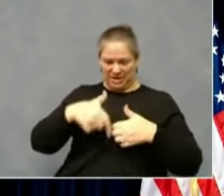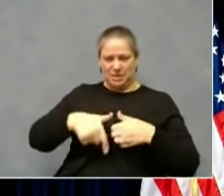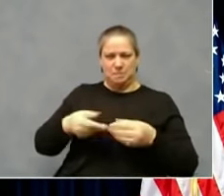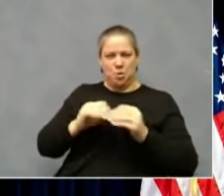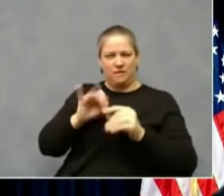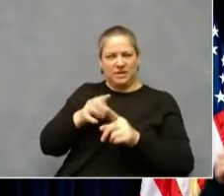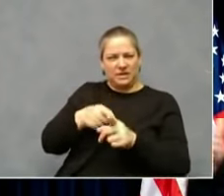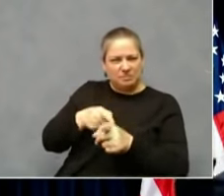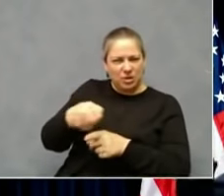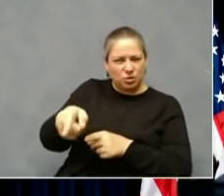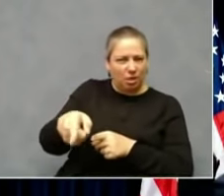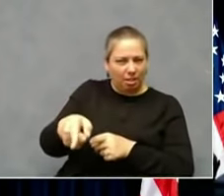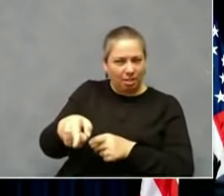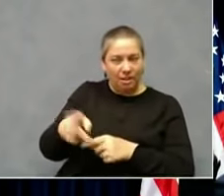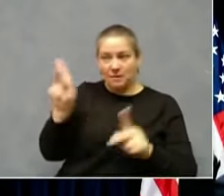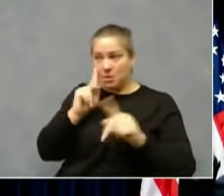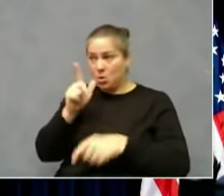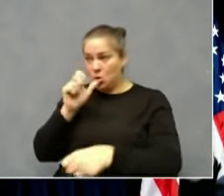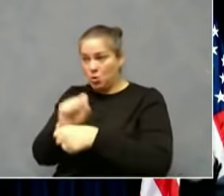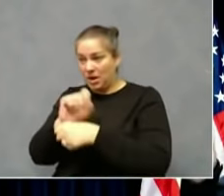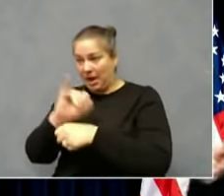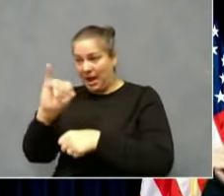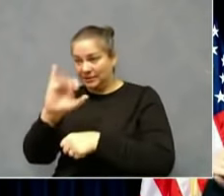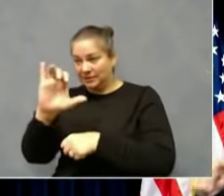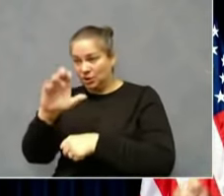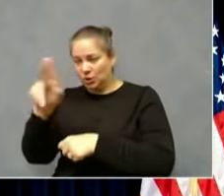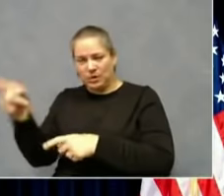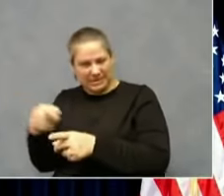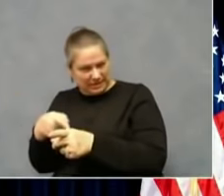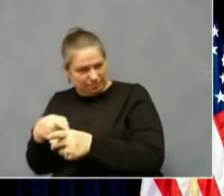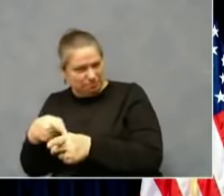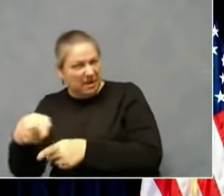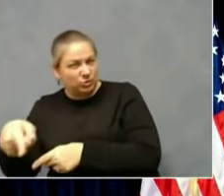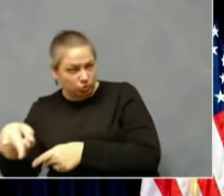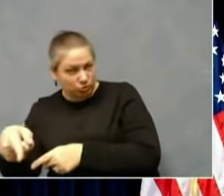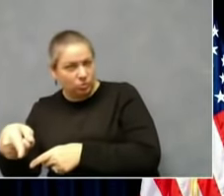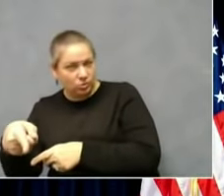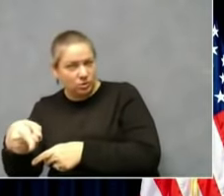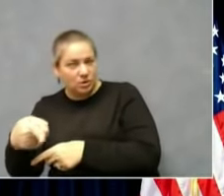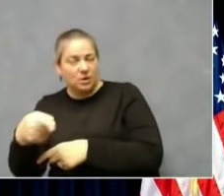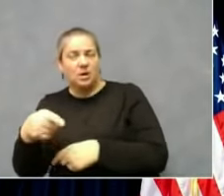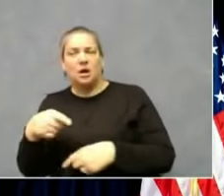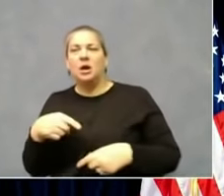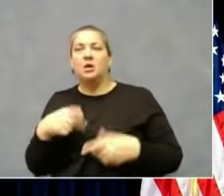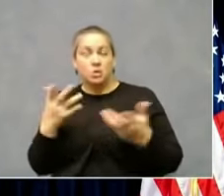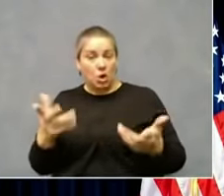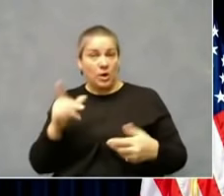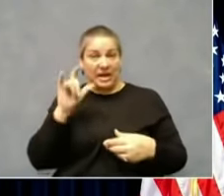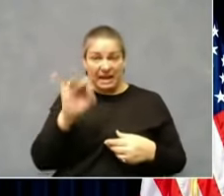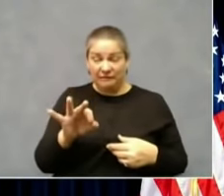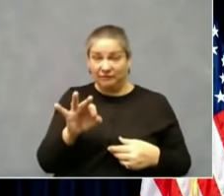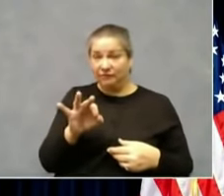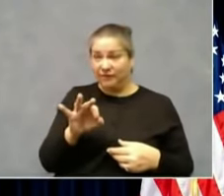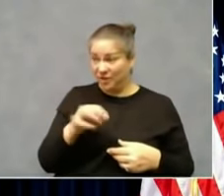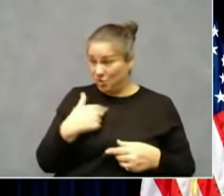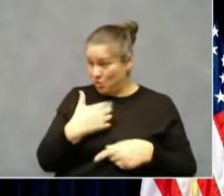And so every time that we we start running out, we have to bring in other people that don't do it on a daily basis. Our outcomes aren't going to be as